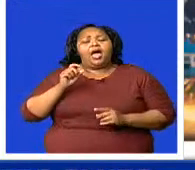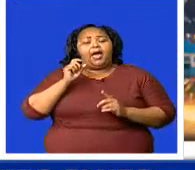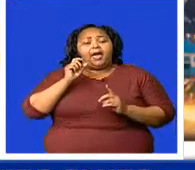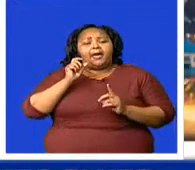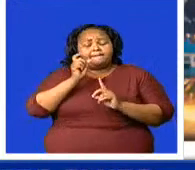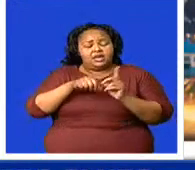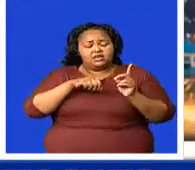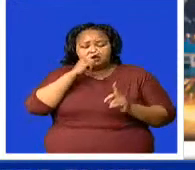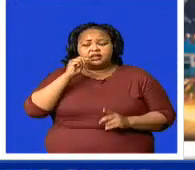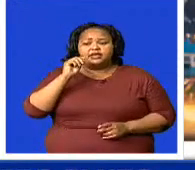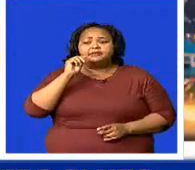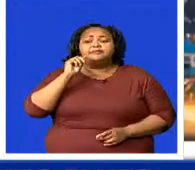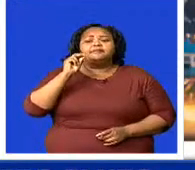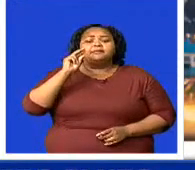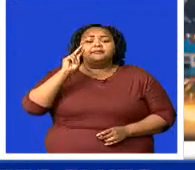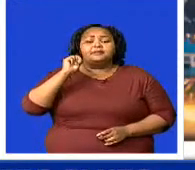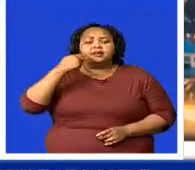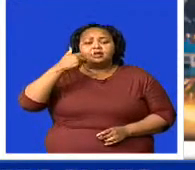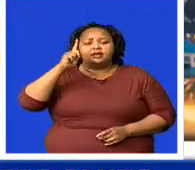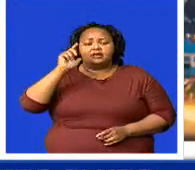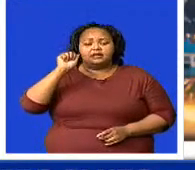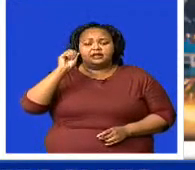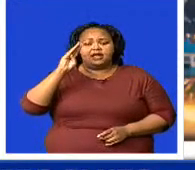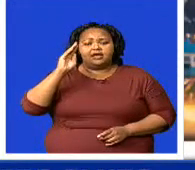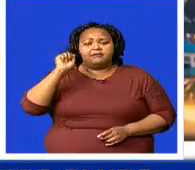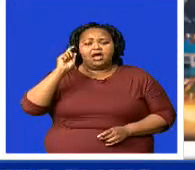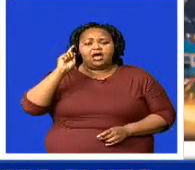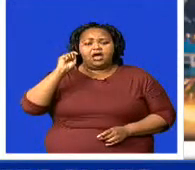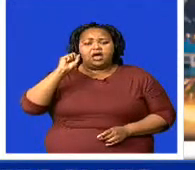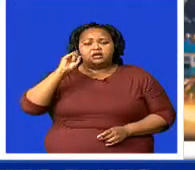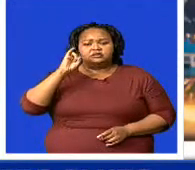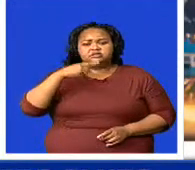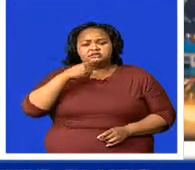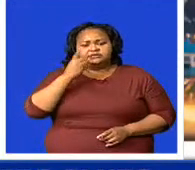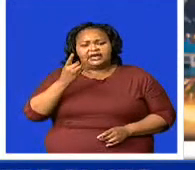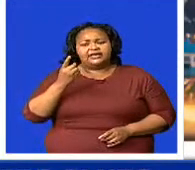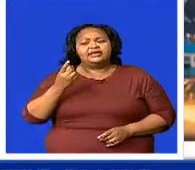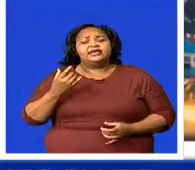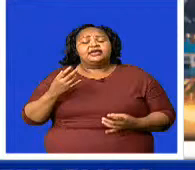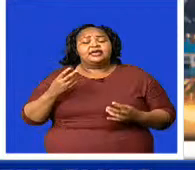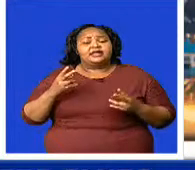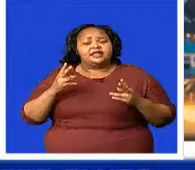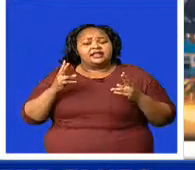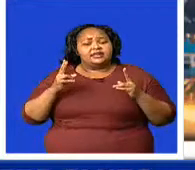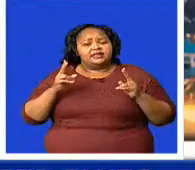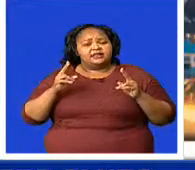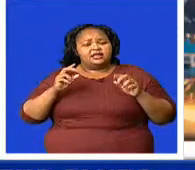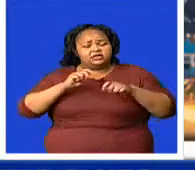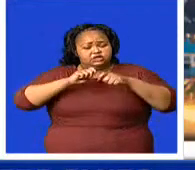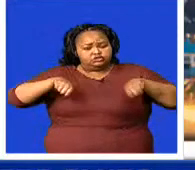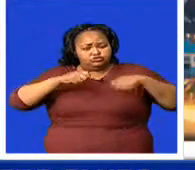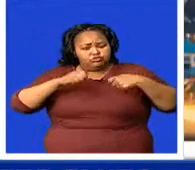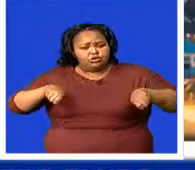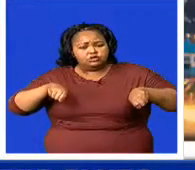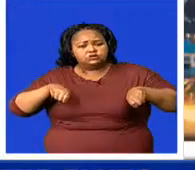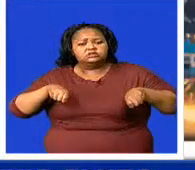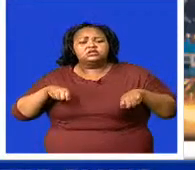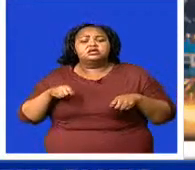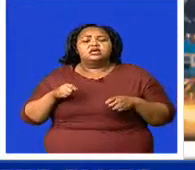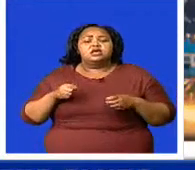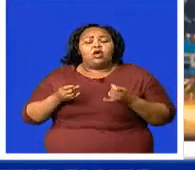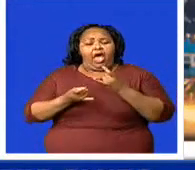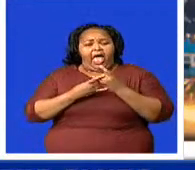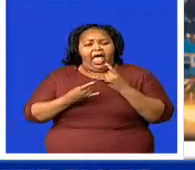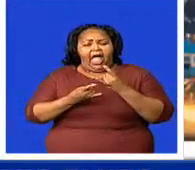more swimming clubs for young and upcoming swimmers, as this will play a major role in the development of the sport